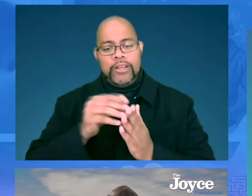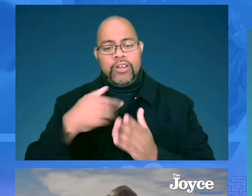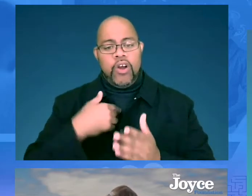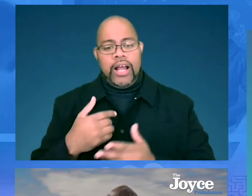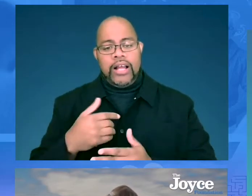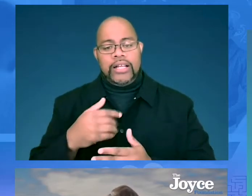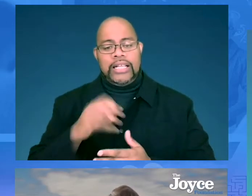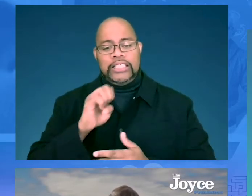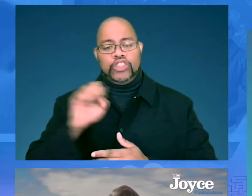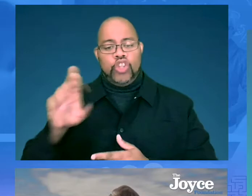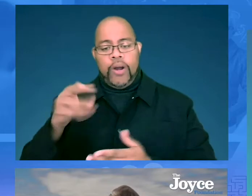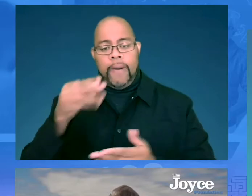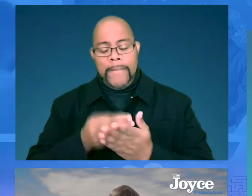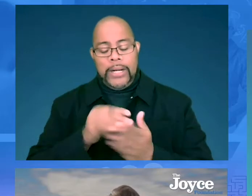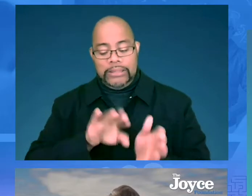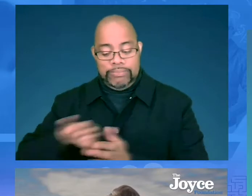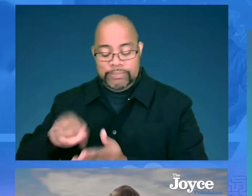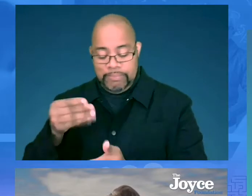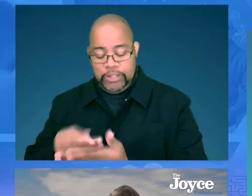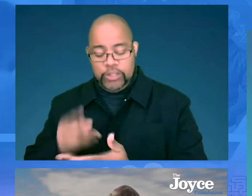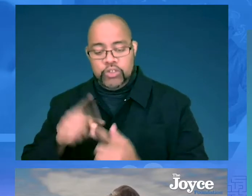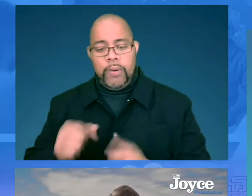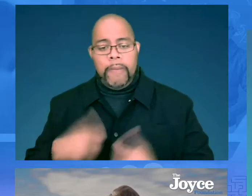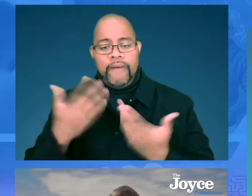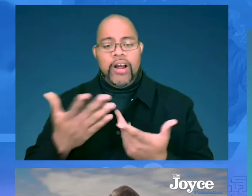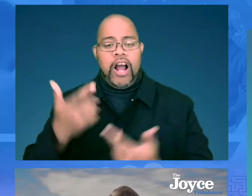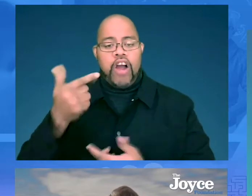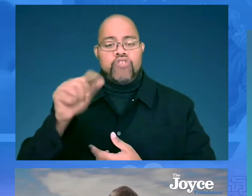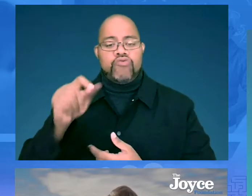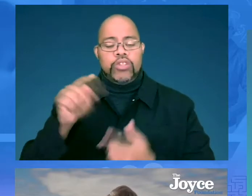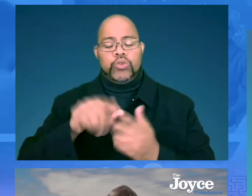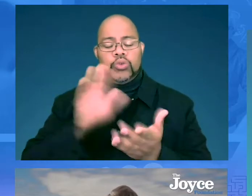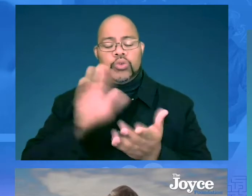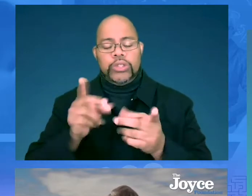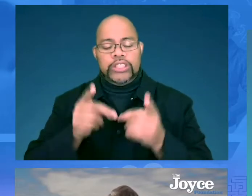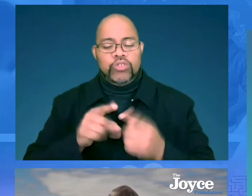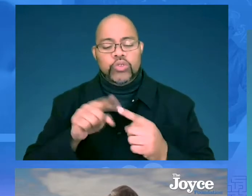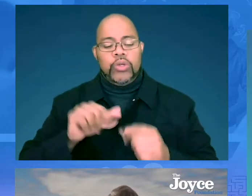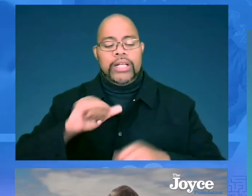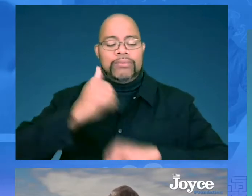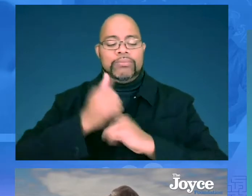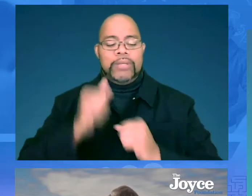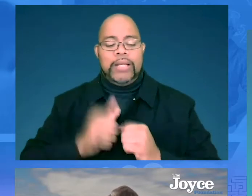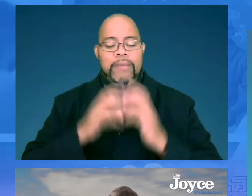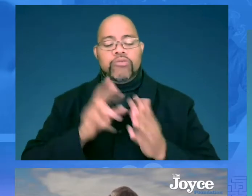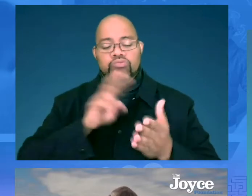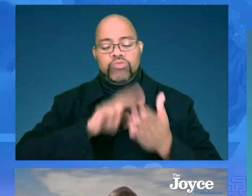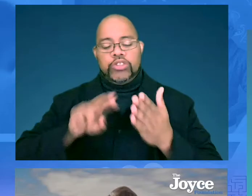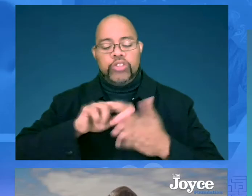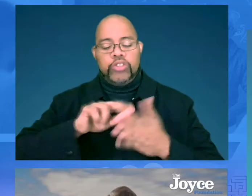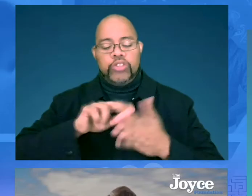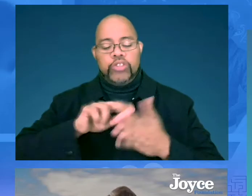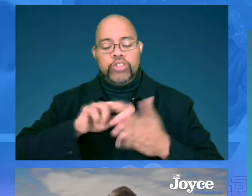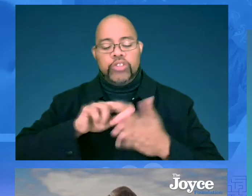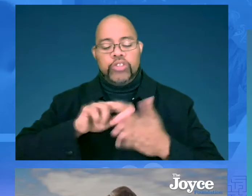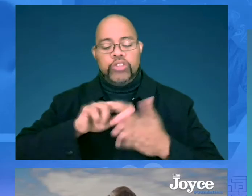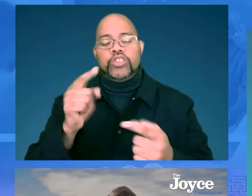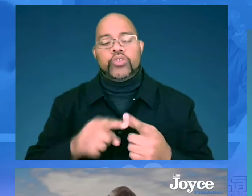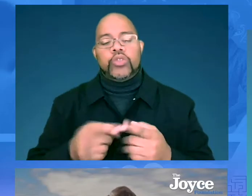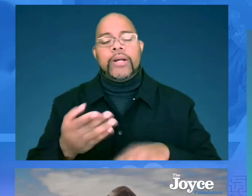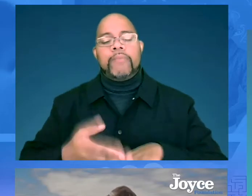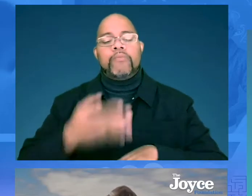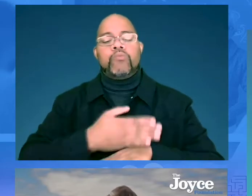.6 million of our ESSER set-aside funds to provide grants to school districts to implement research-based